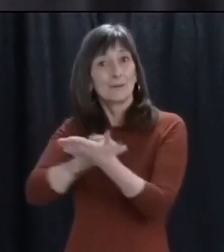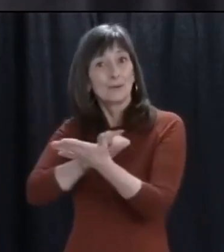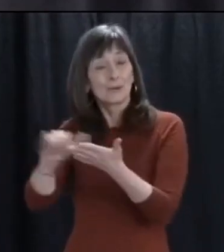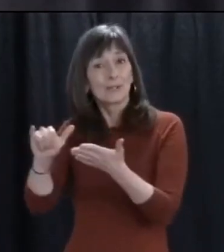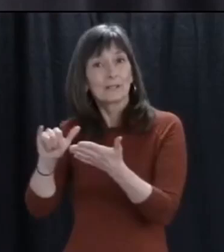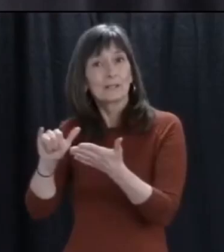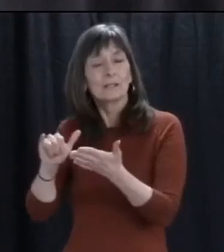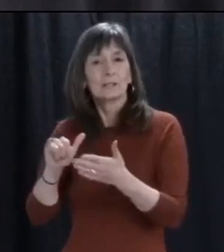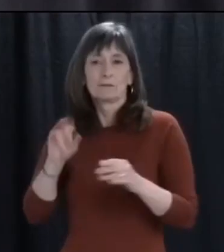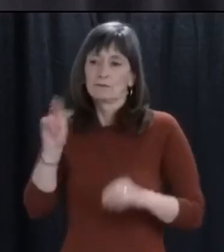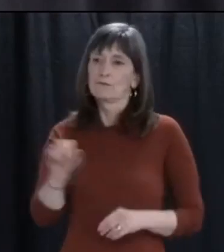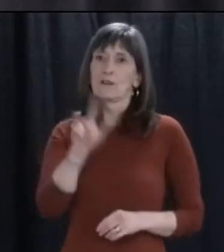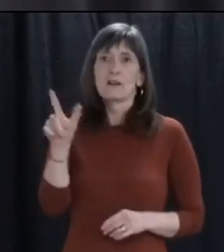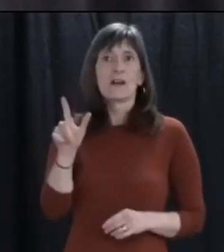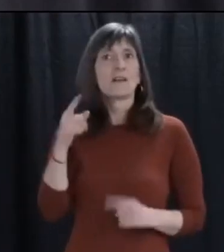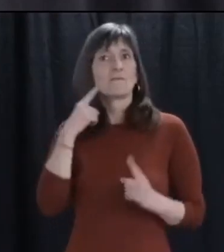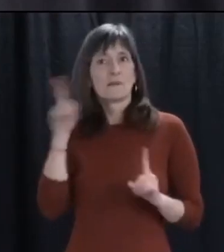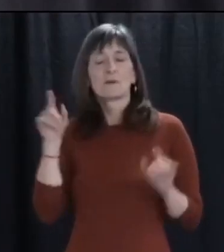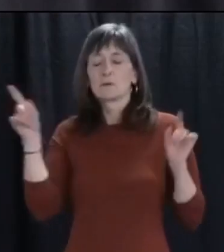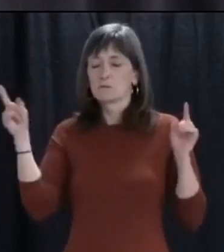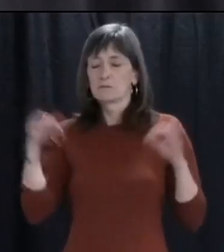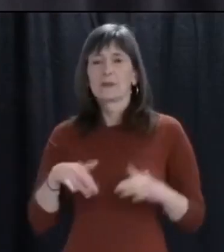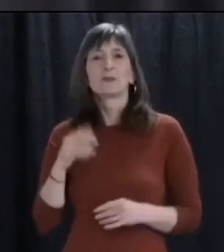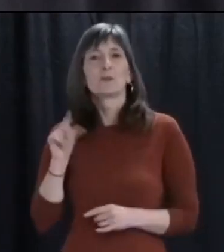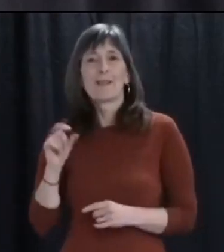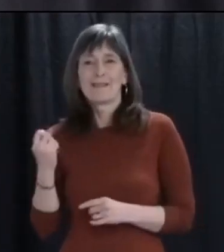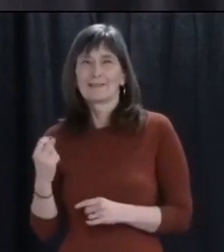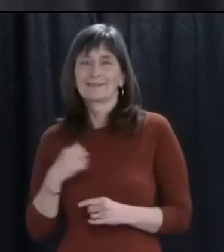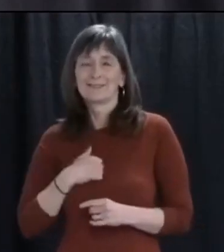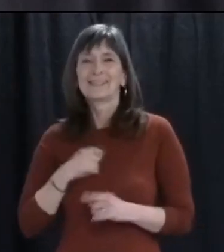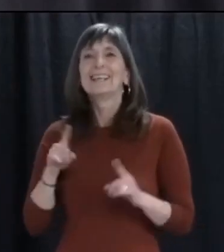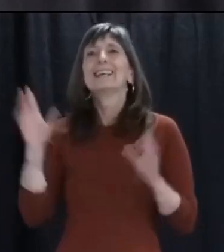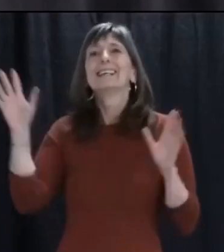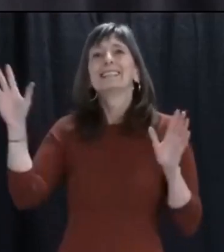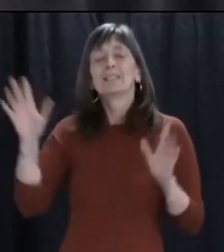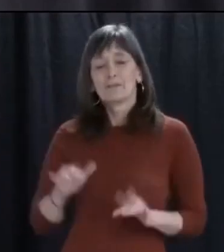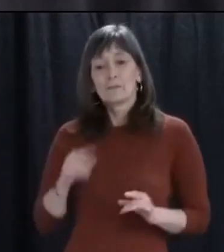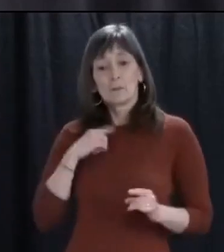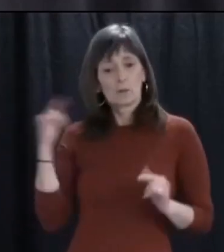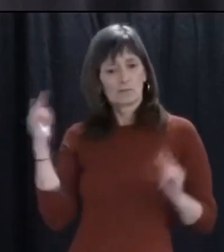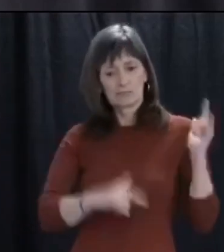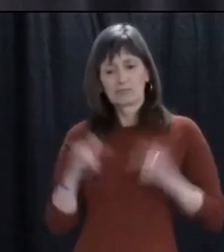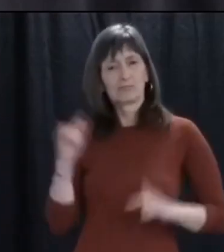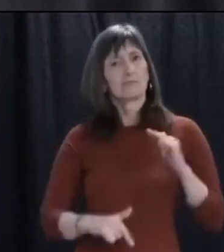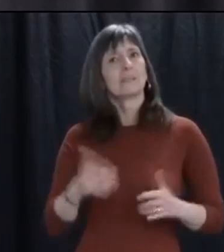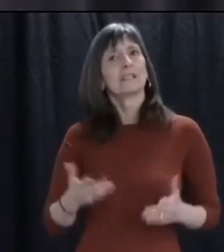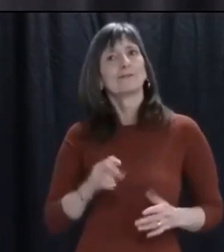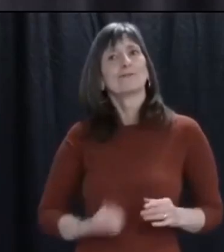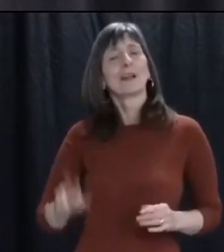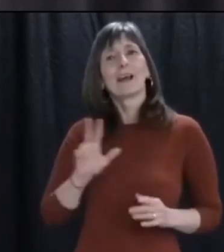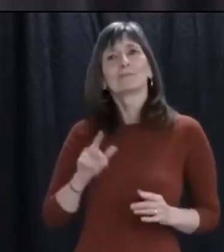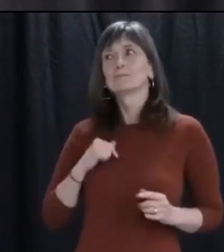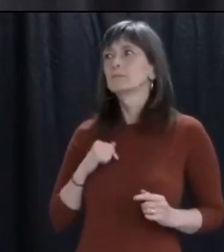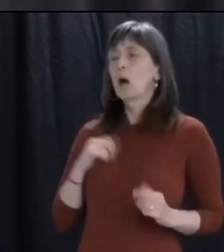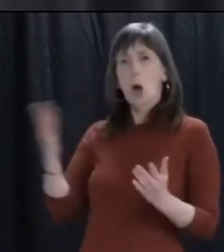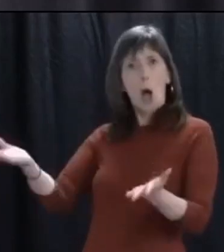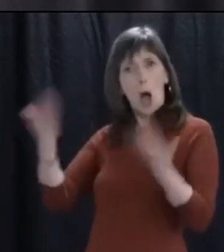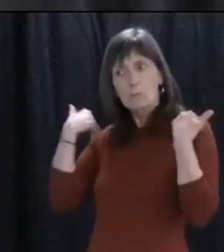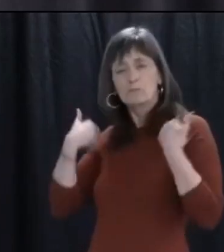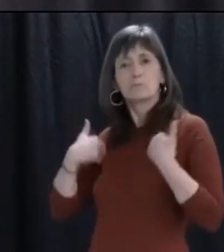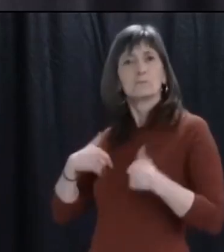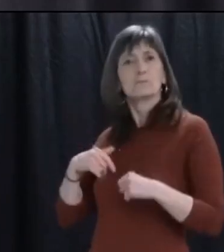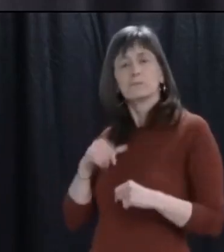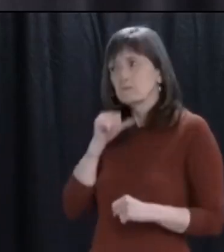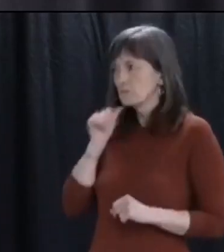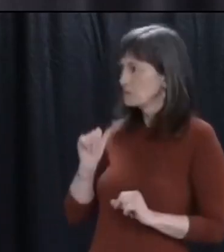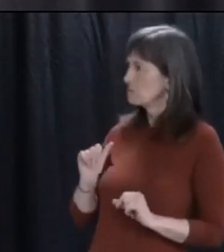around the world. With no questions asked, with no prompting, Newfoundlanders and Labradorians acted fast and